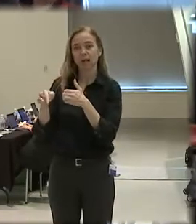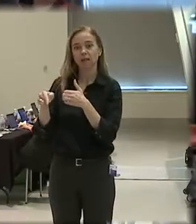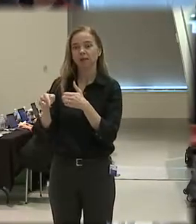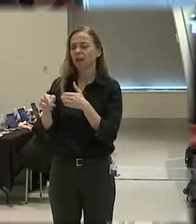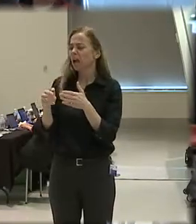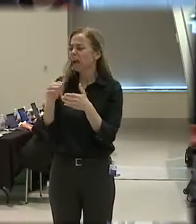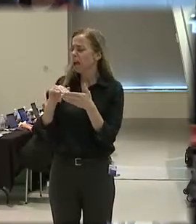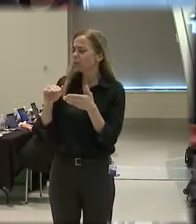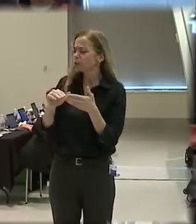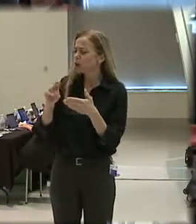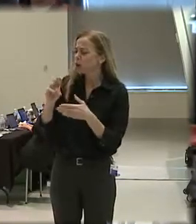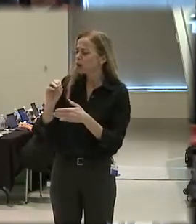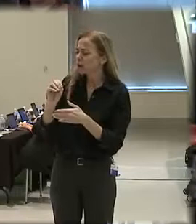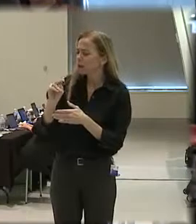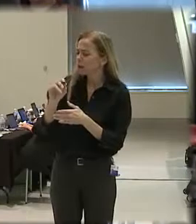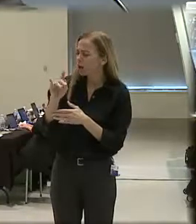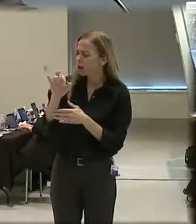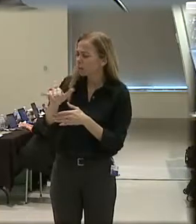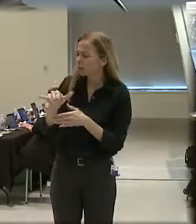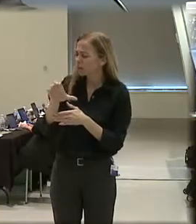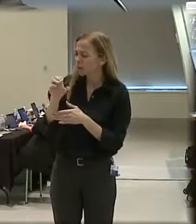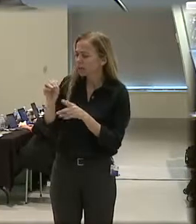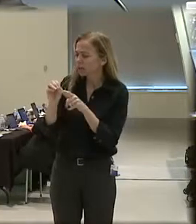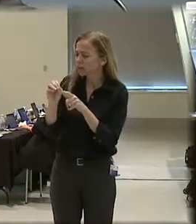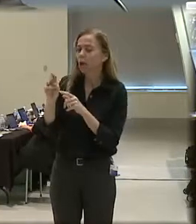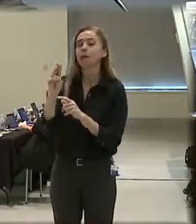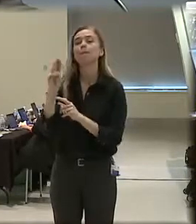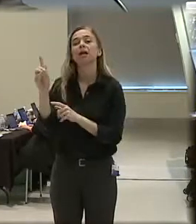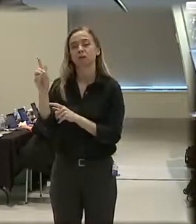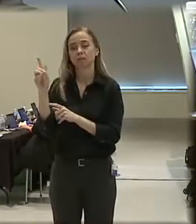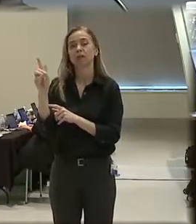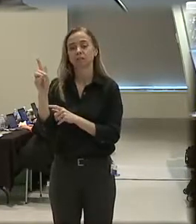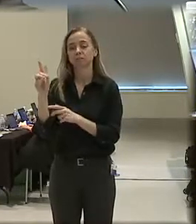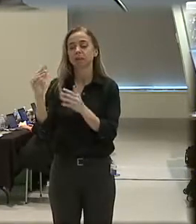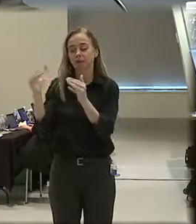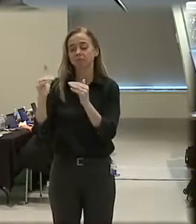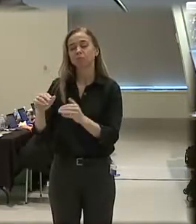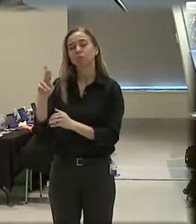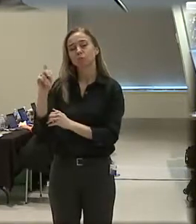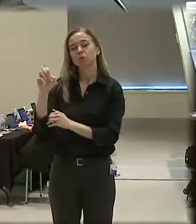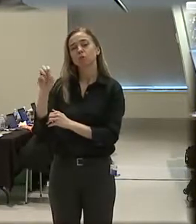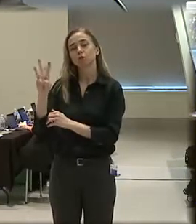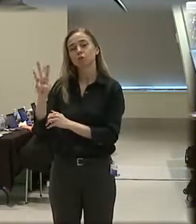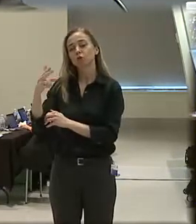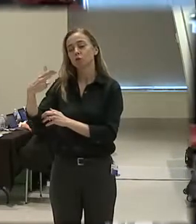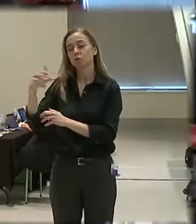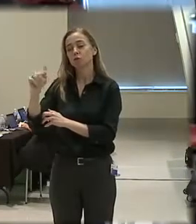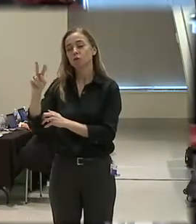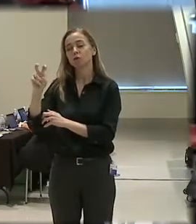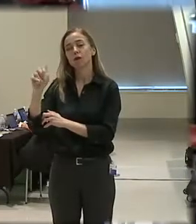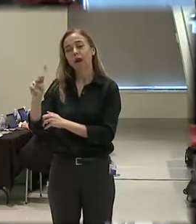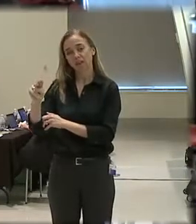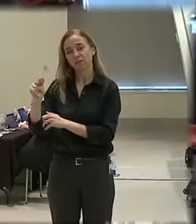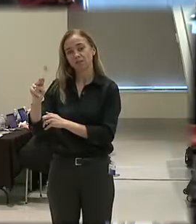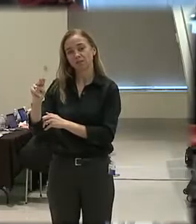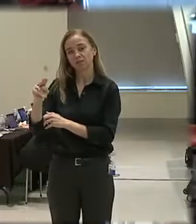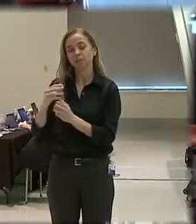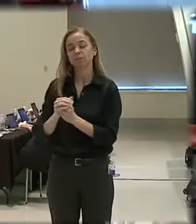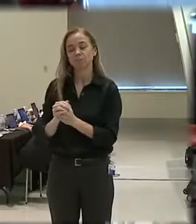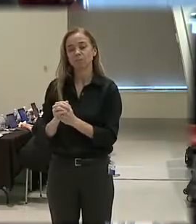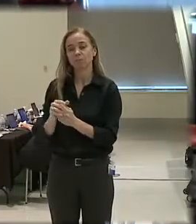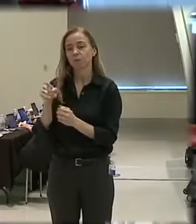That's Montgomery County, Maryland. Correct. Okay. And finally, New Haven, which partners with the Yale Child Study Center,